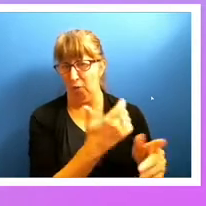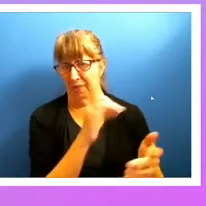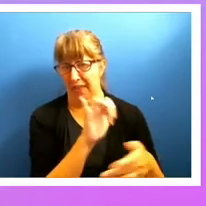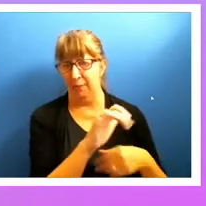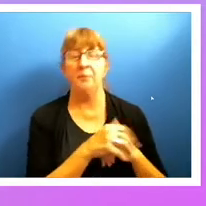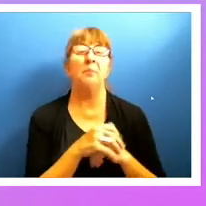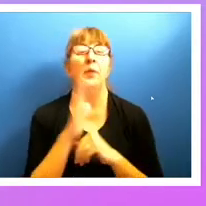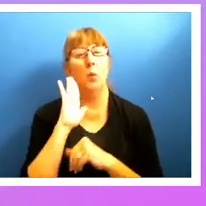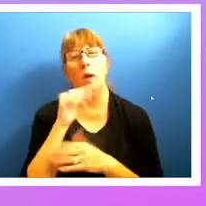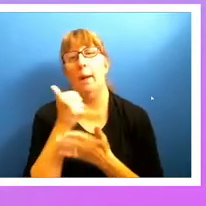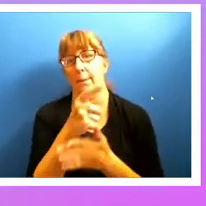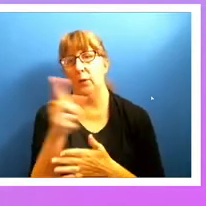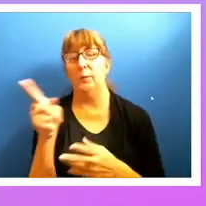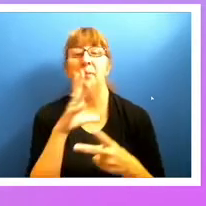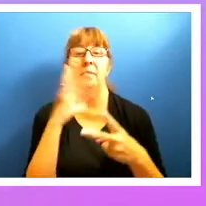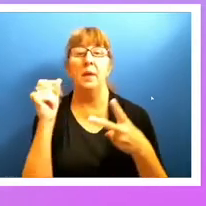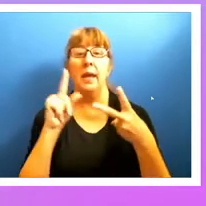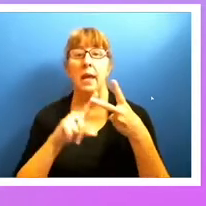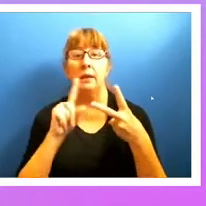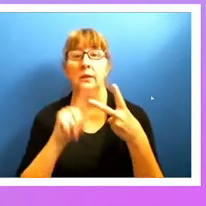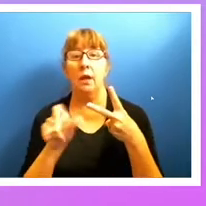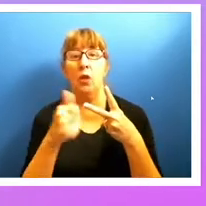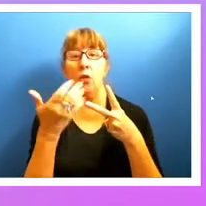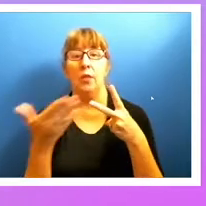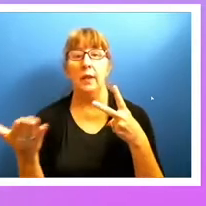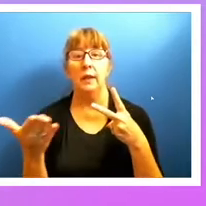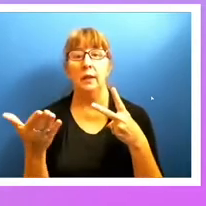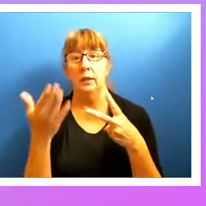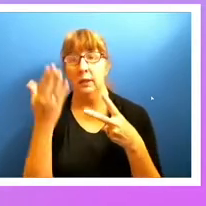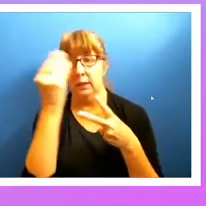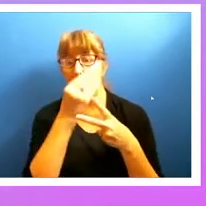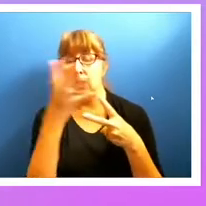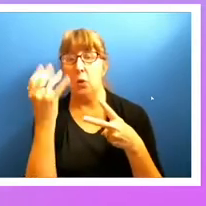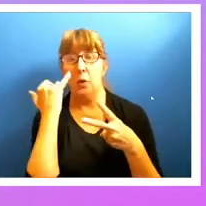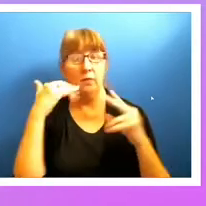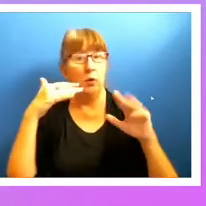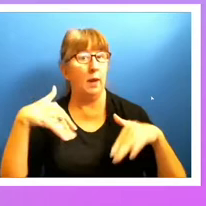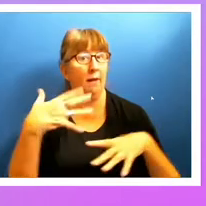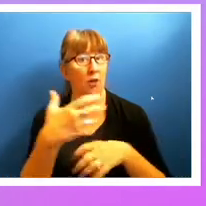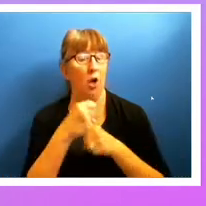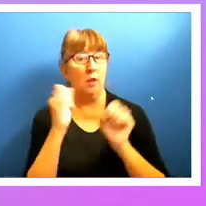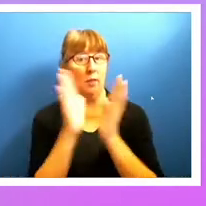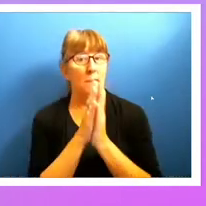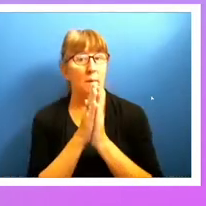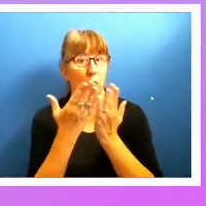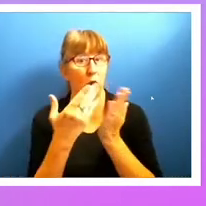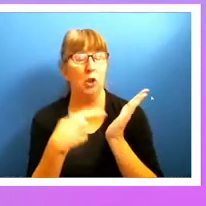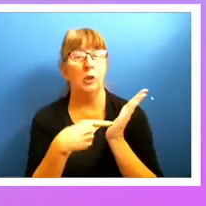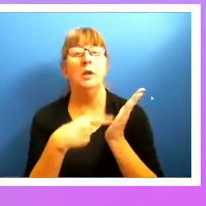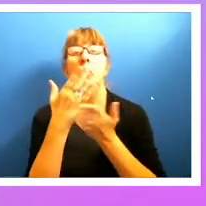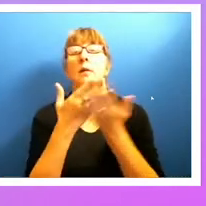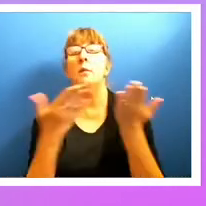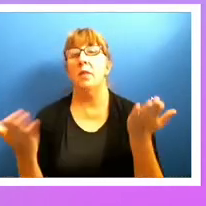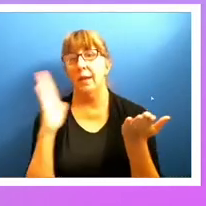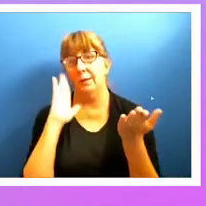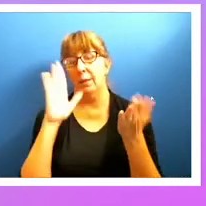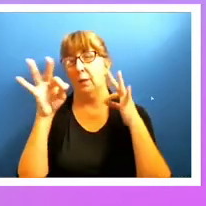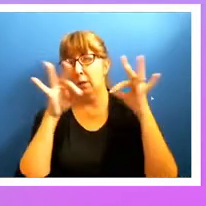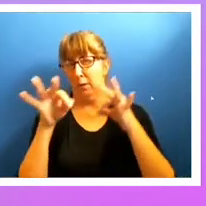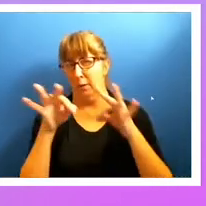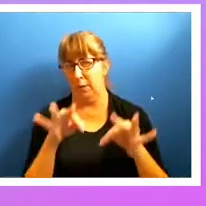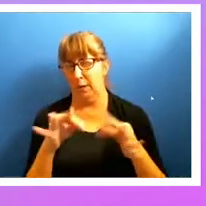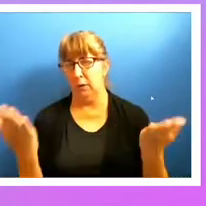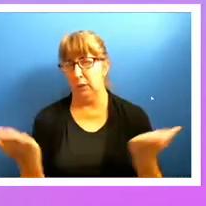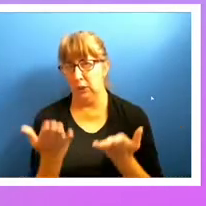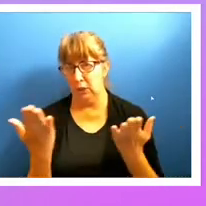And then the other quick thing, too, was just to say, I know if you haven't gotten your book yet, some of the things I'm going to talk about here, a lot of it